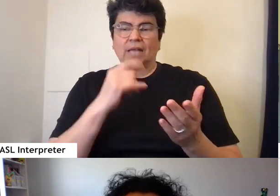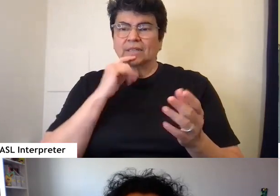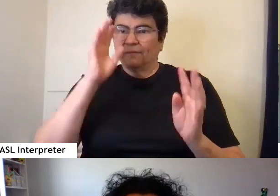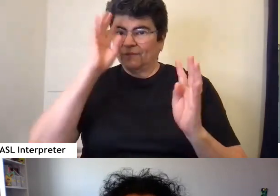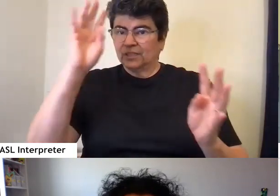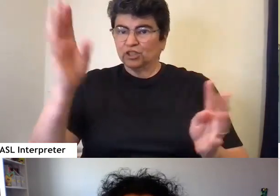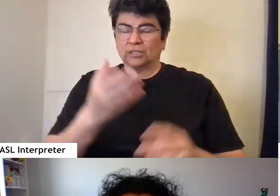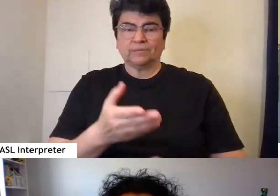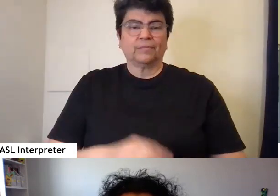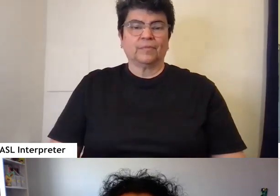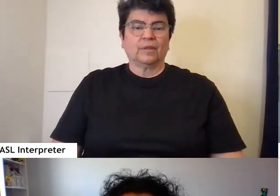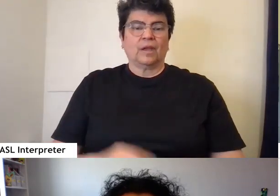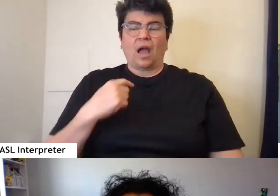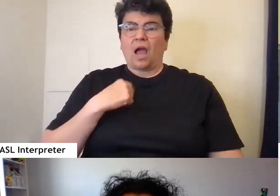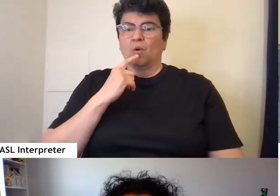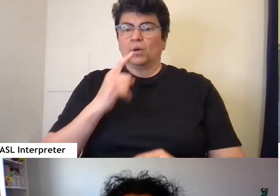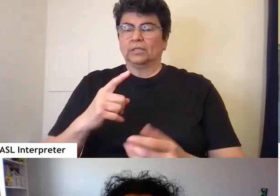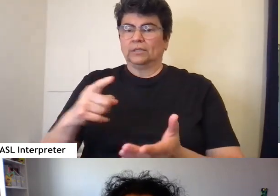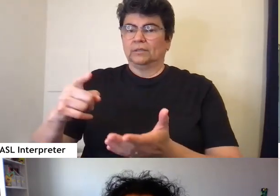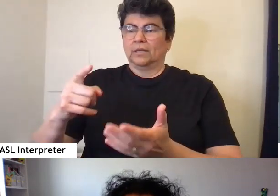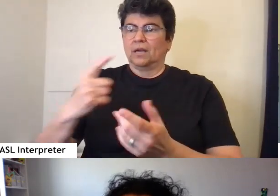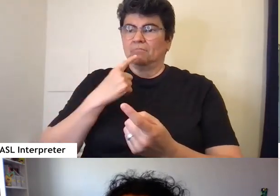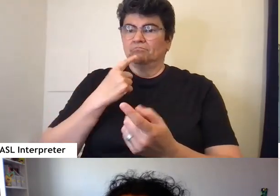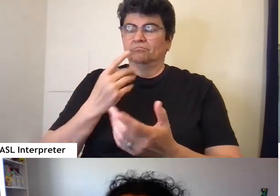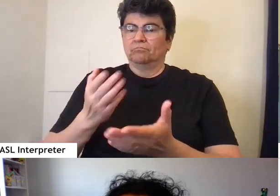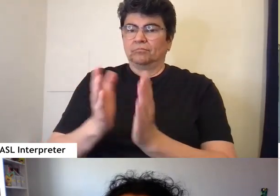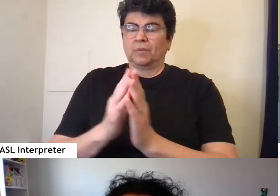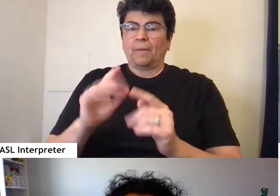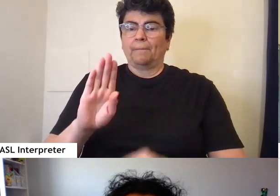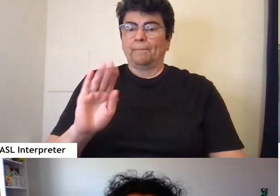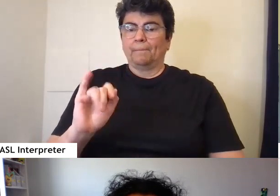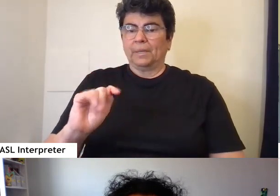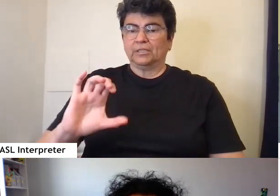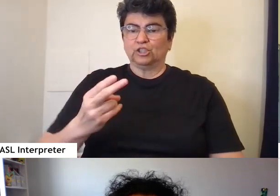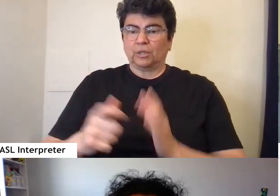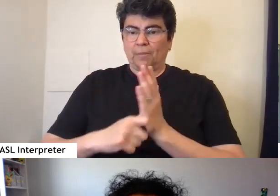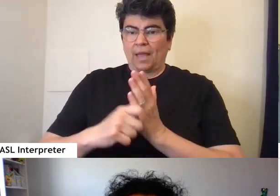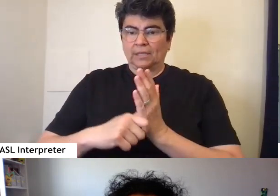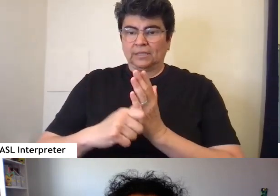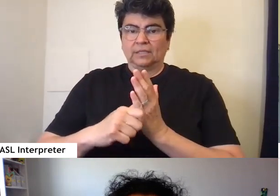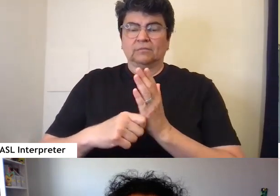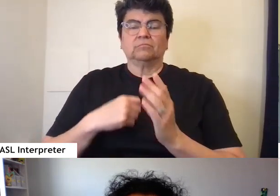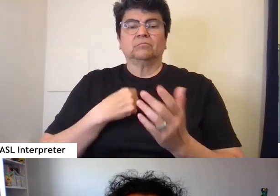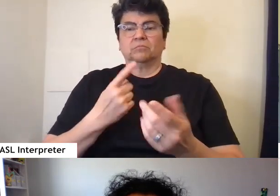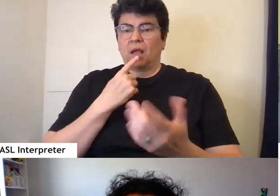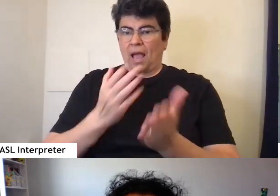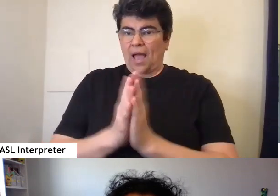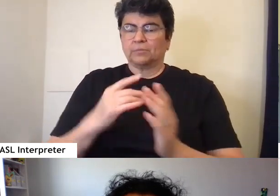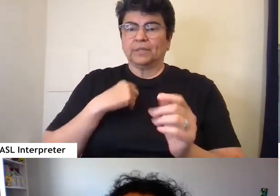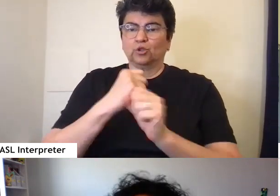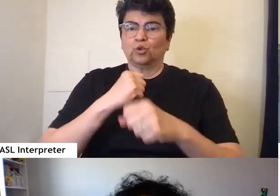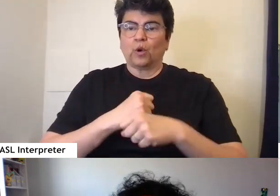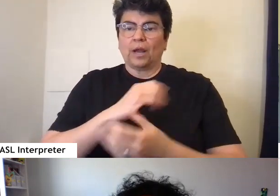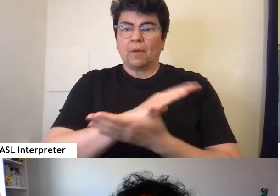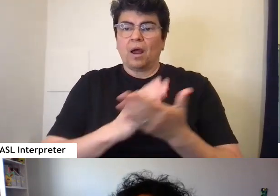I was commissioned by Bitch Magazine to create a piece